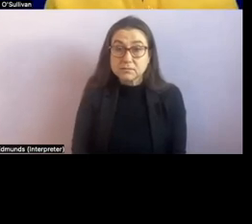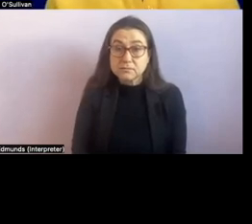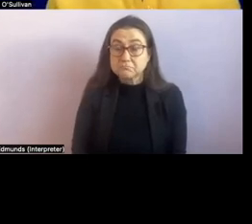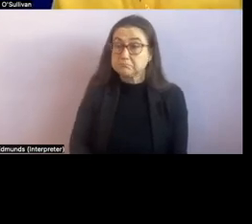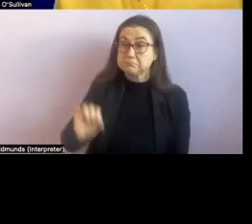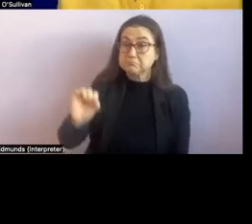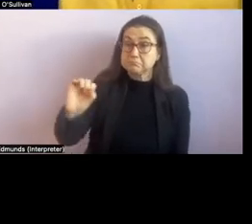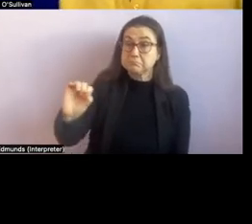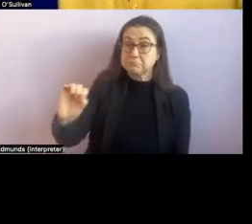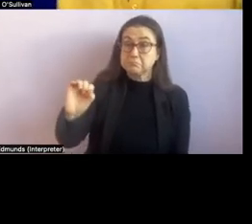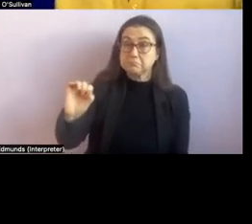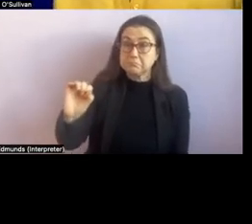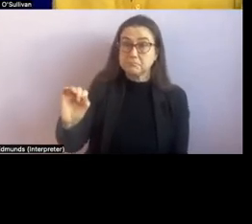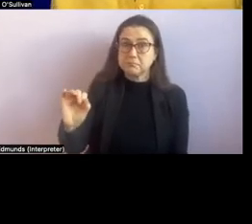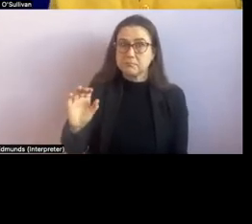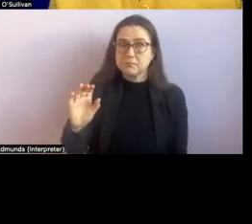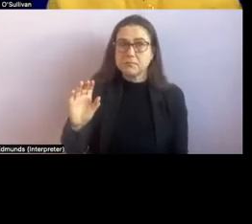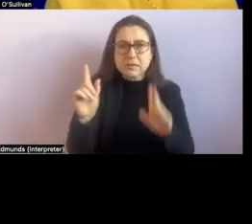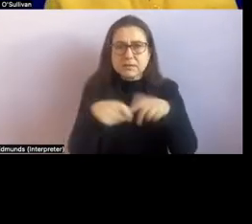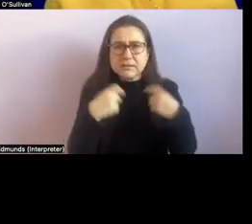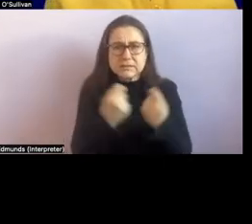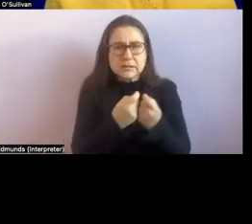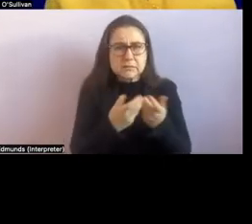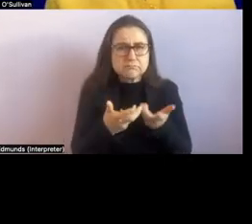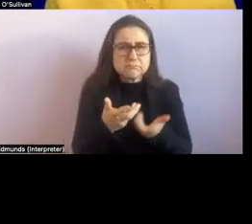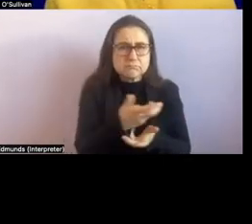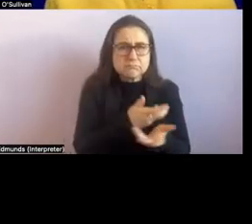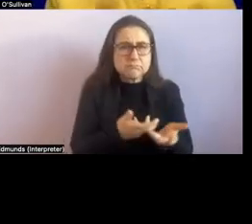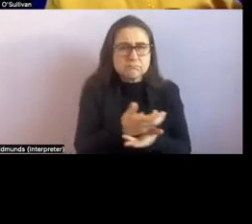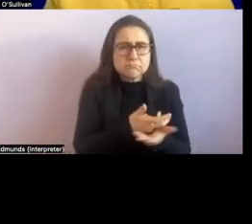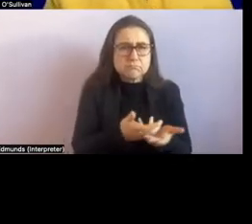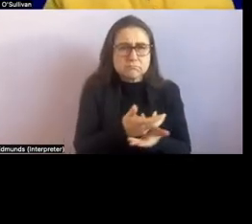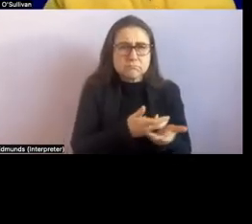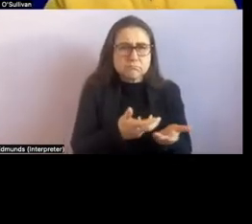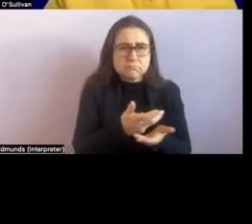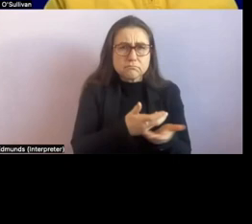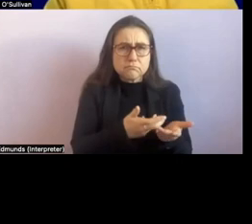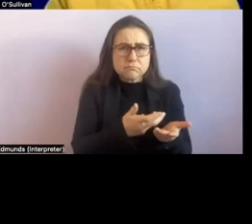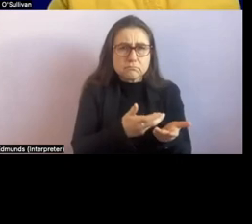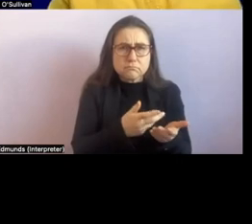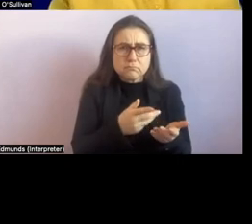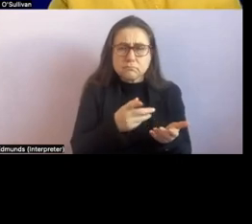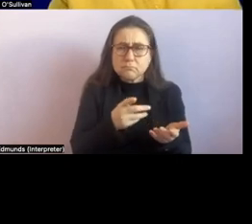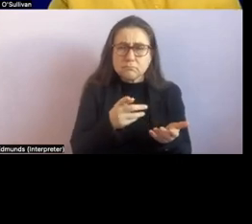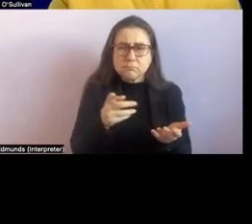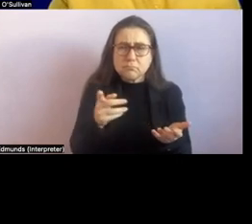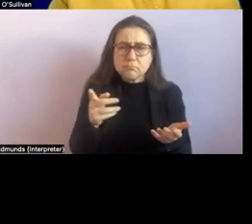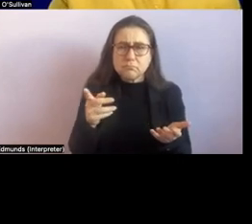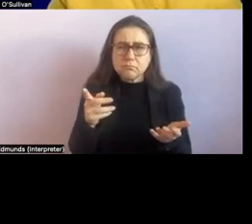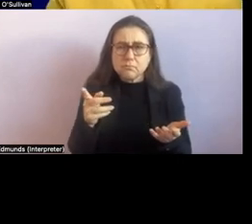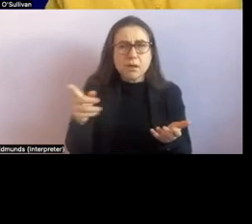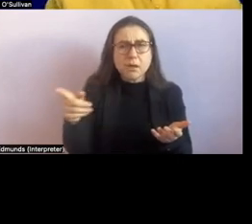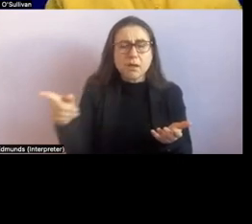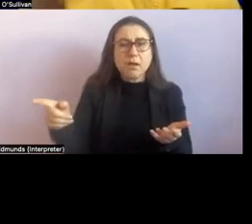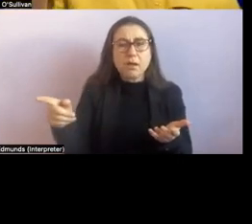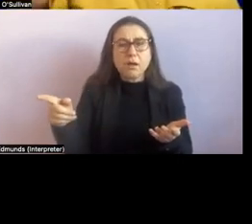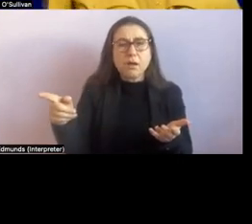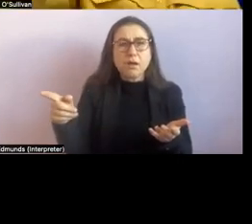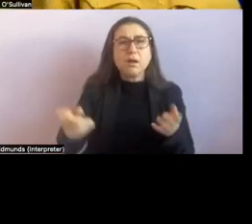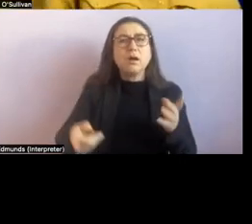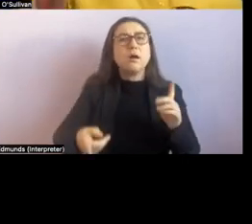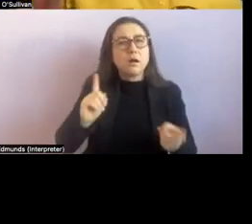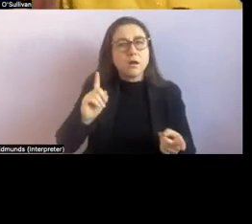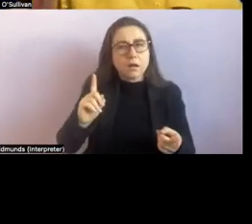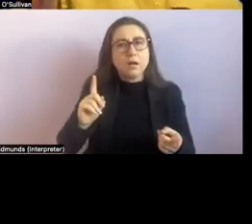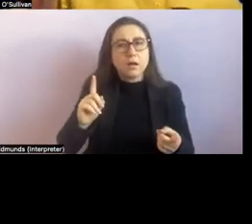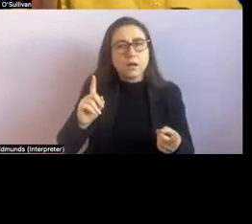a team it was understood that um instead of the cup being placed on the ground and her hands being taken to it um it was